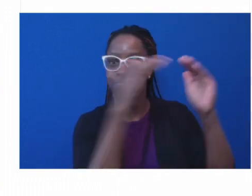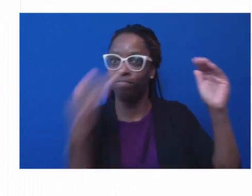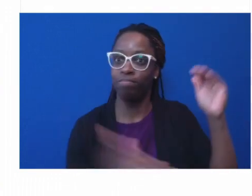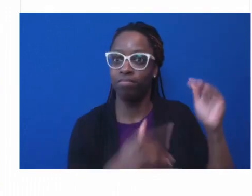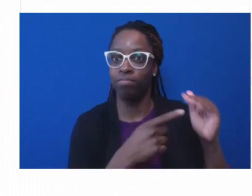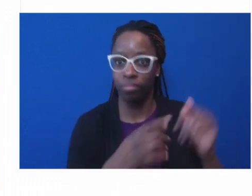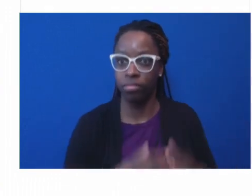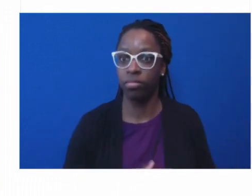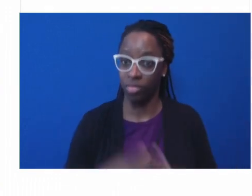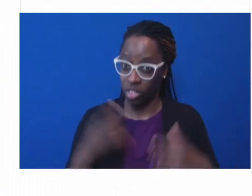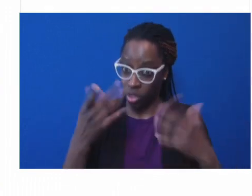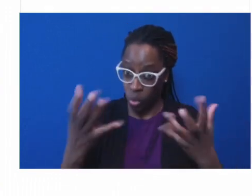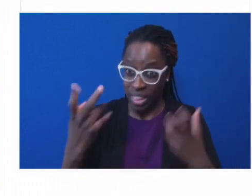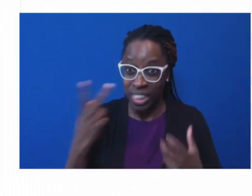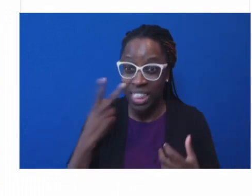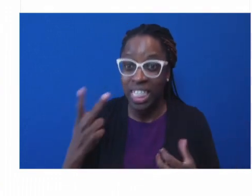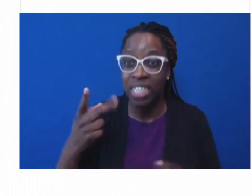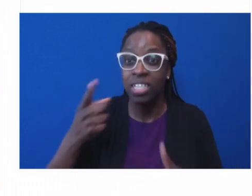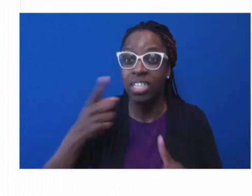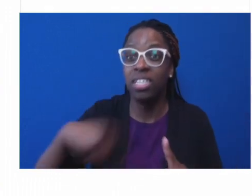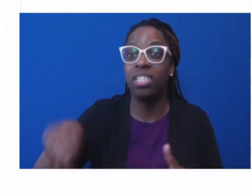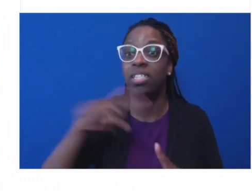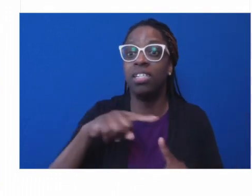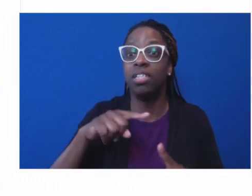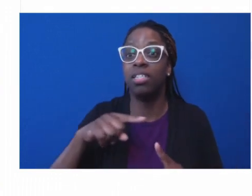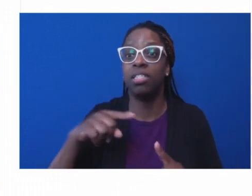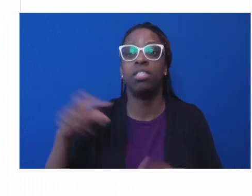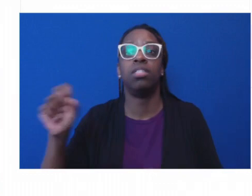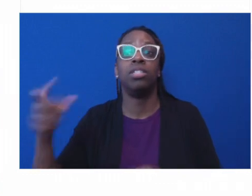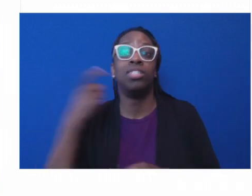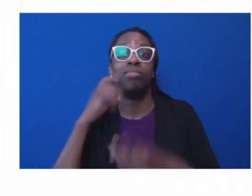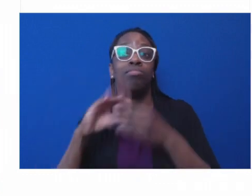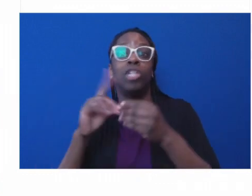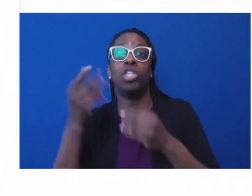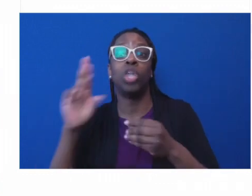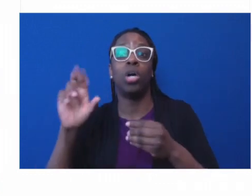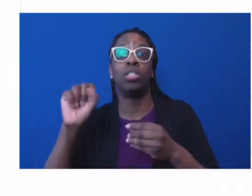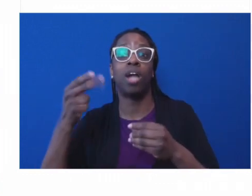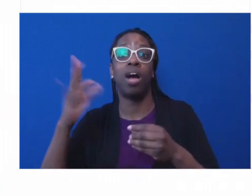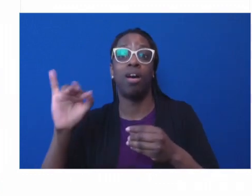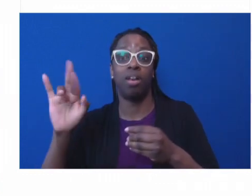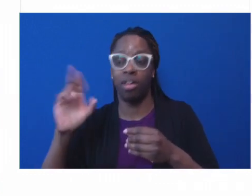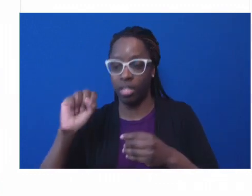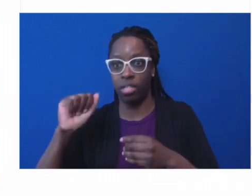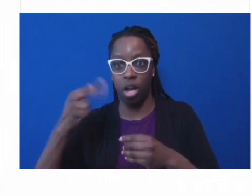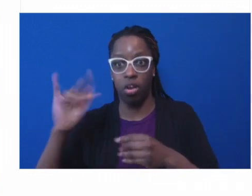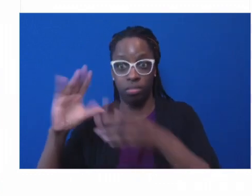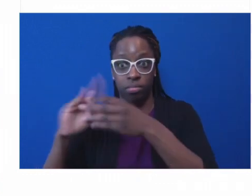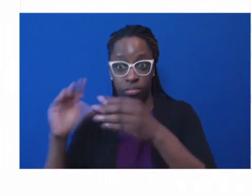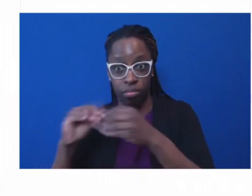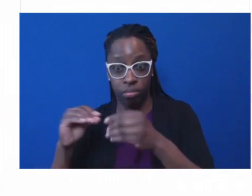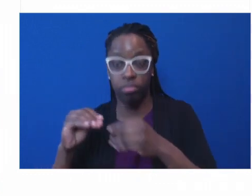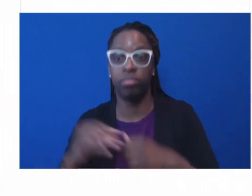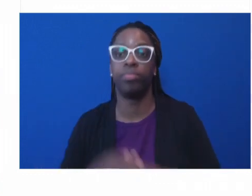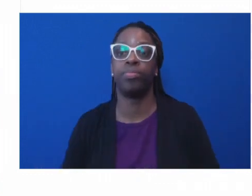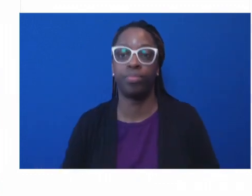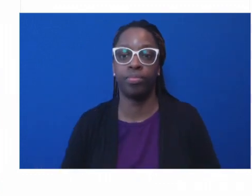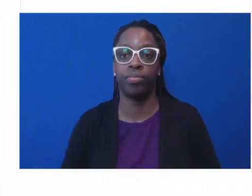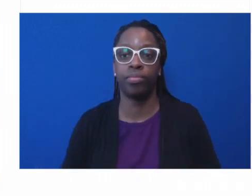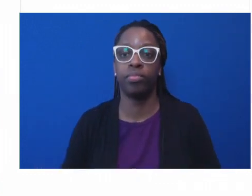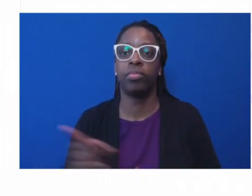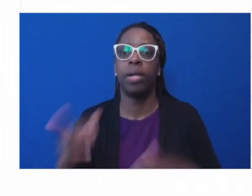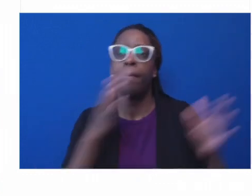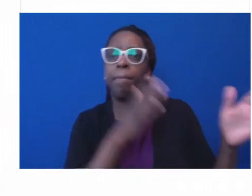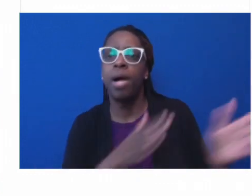table to engage in this long-term pandemic response planning? Or are you going to do it and then go out there and tell them what you did? So,